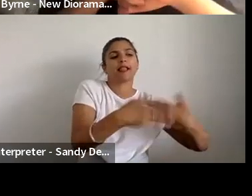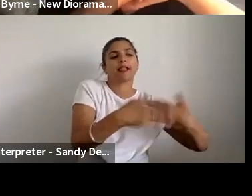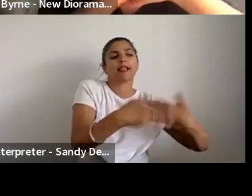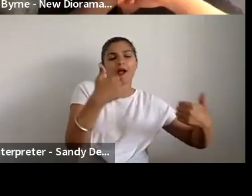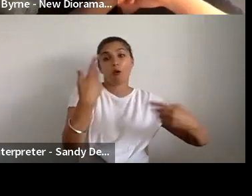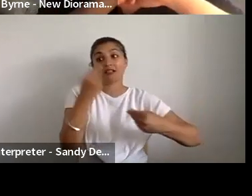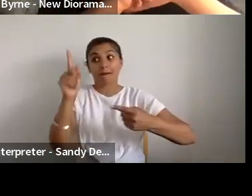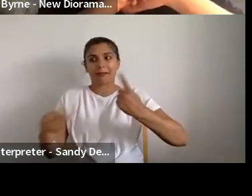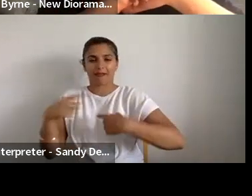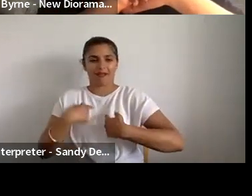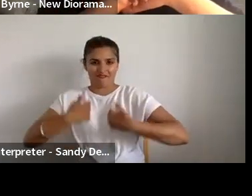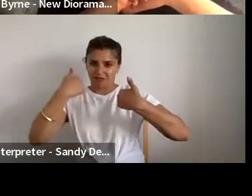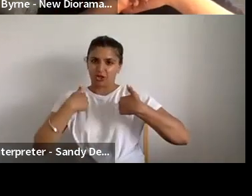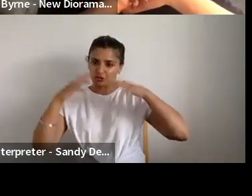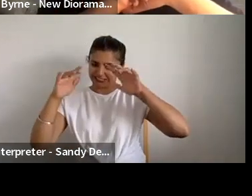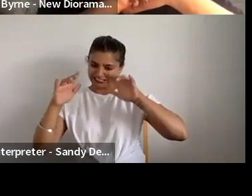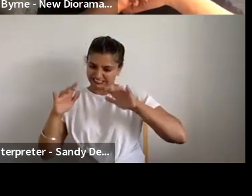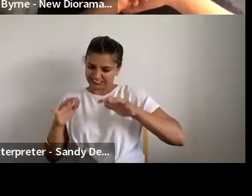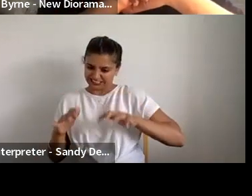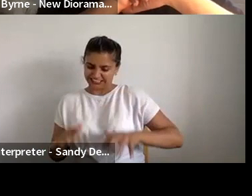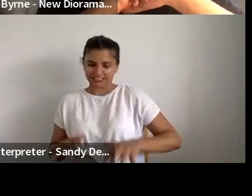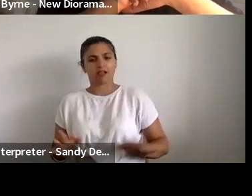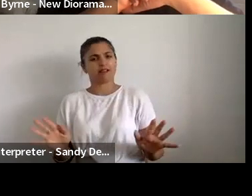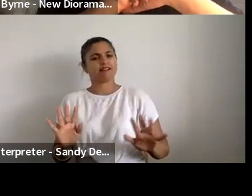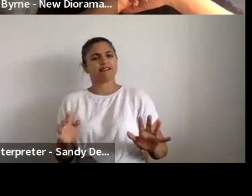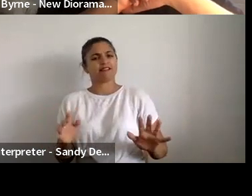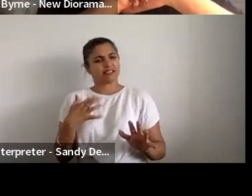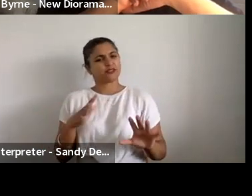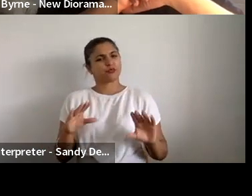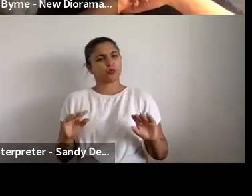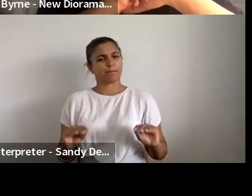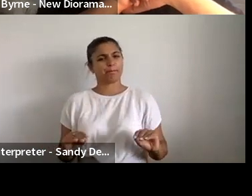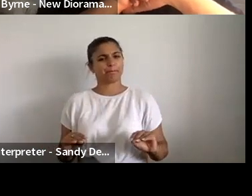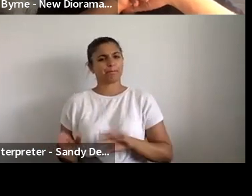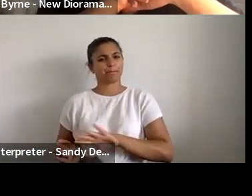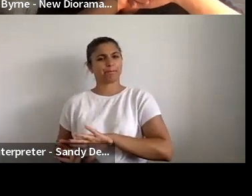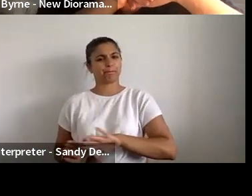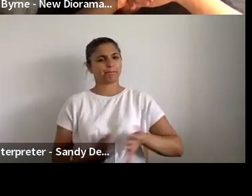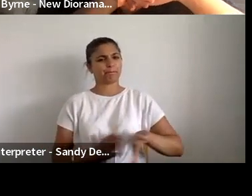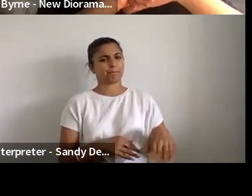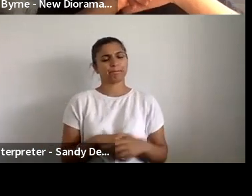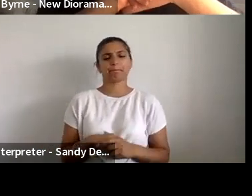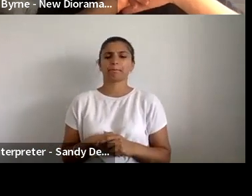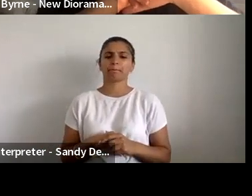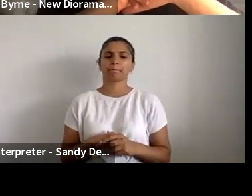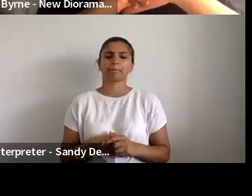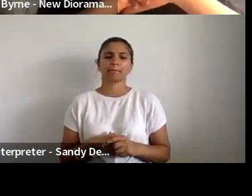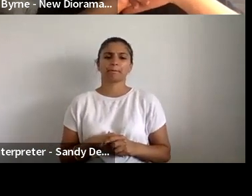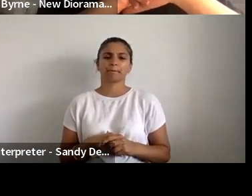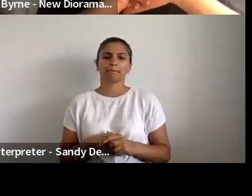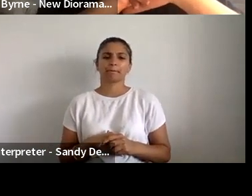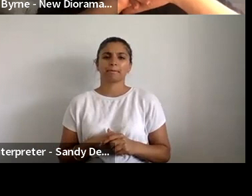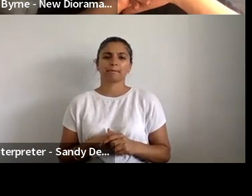in culture that we have in the arts. So I think we would use it again. So